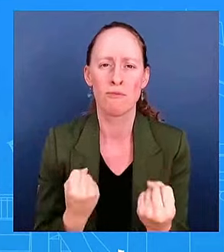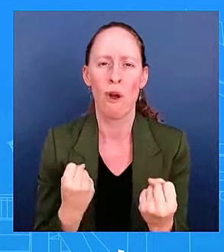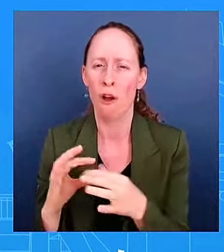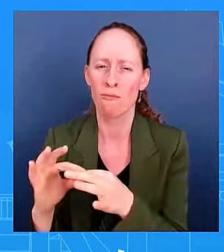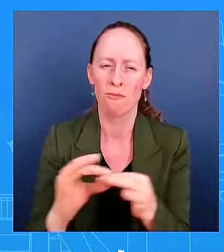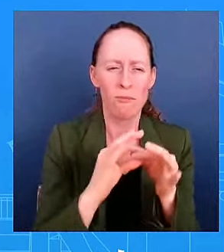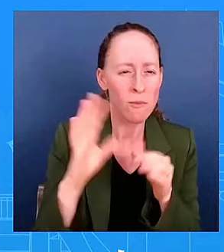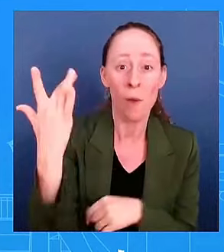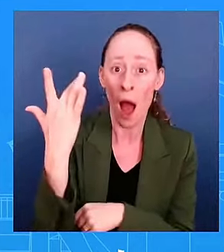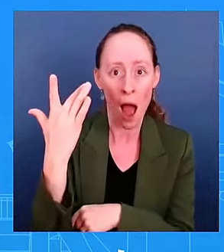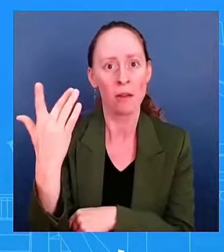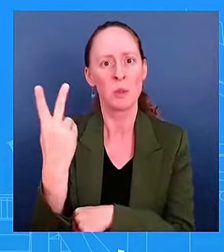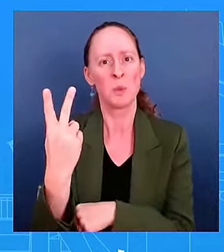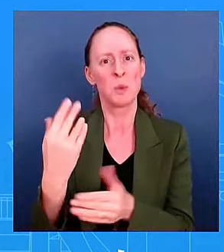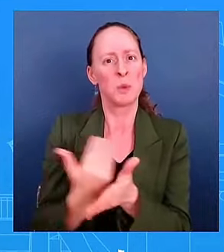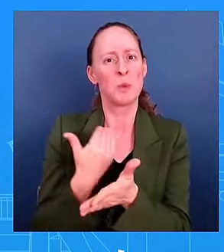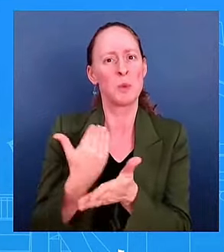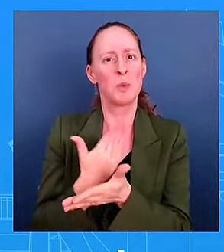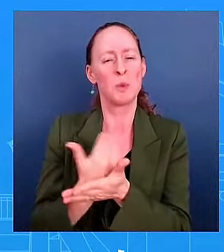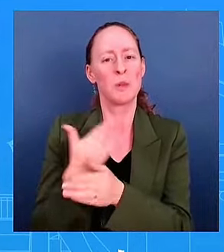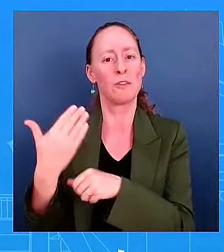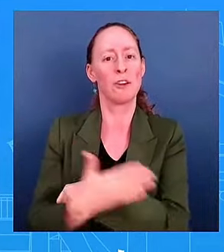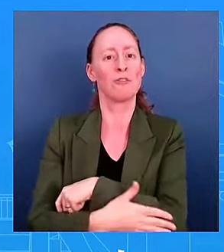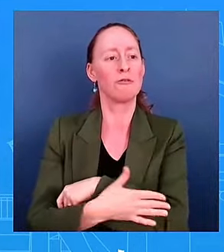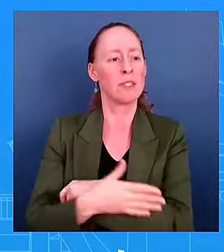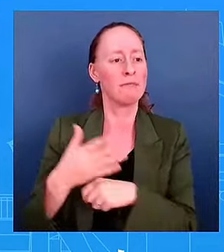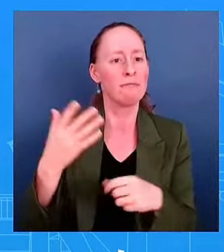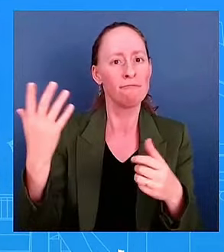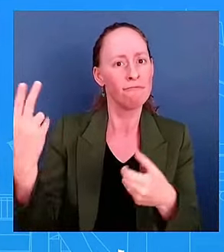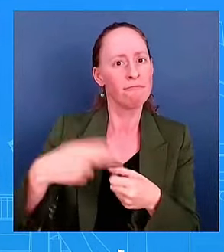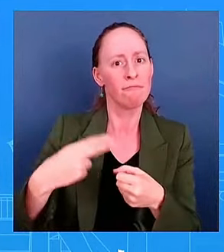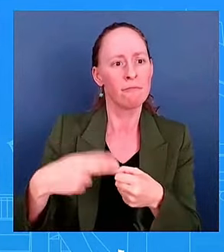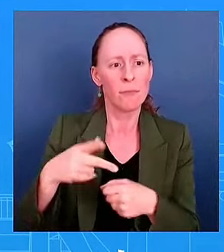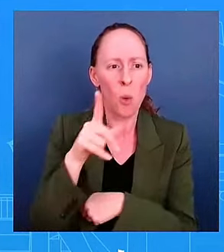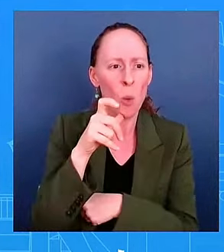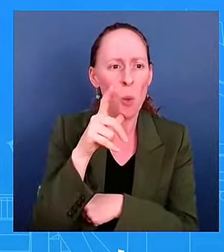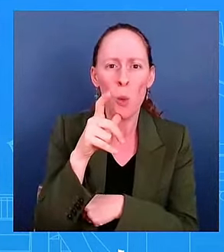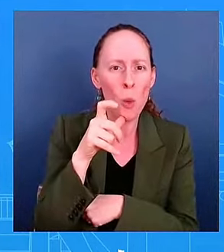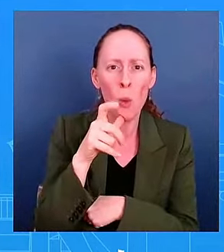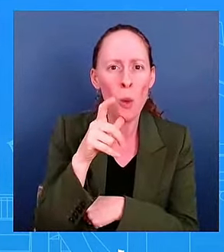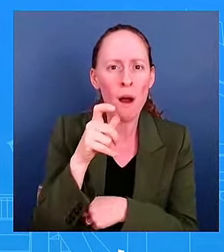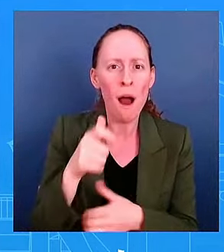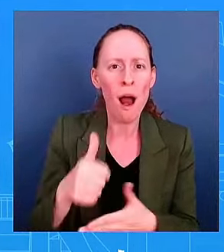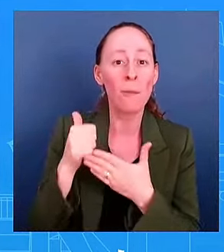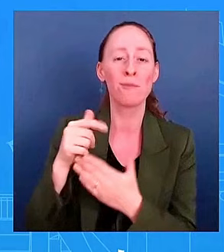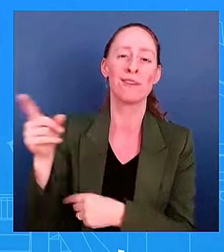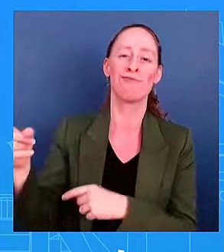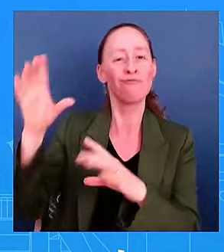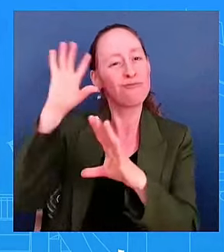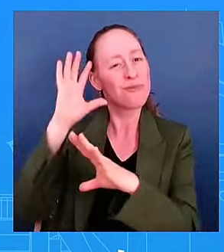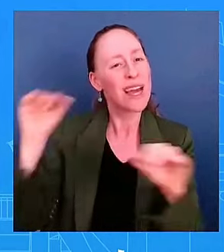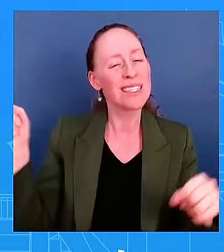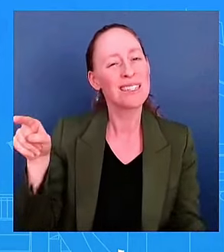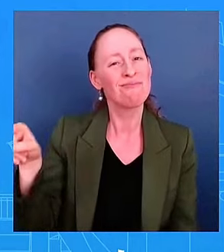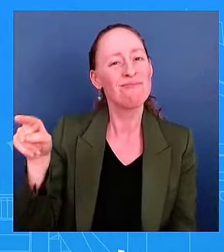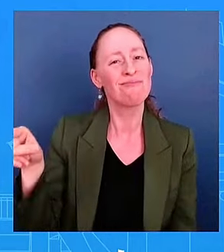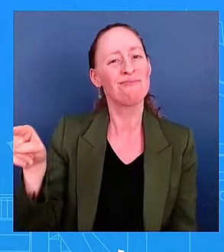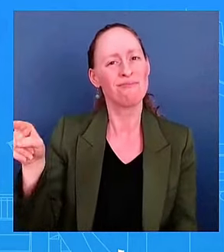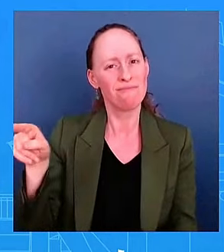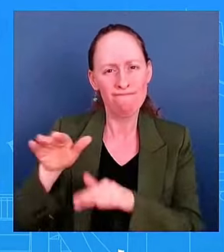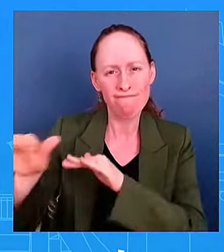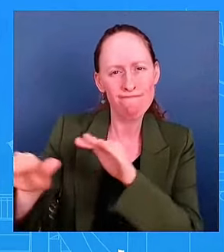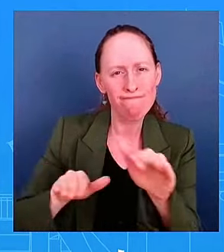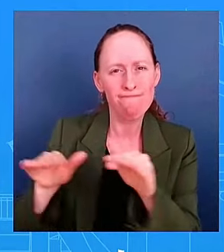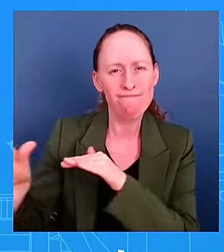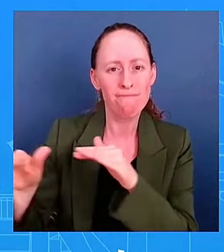very much important in doing so is very much important in stopping and helping to stop Putin's aggression